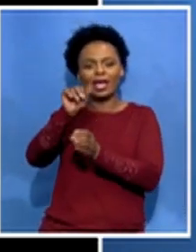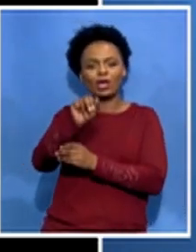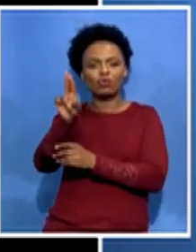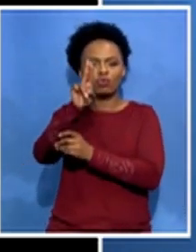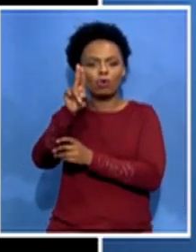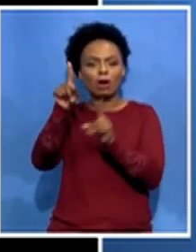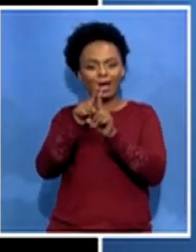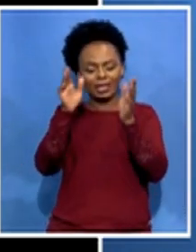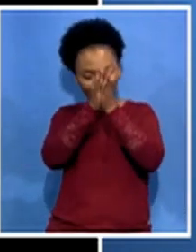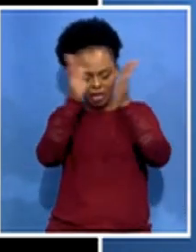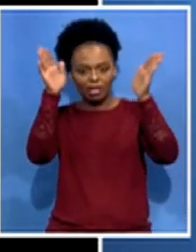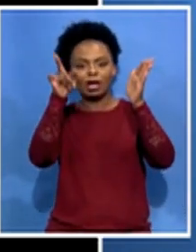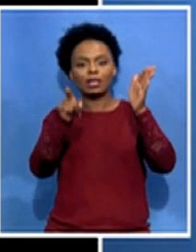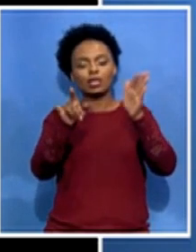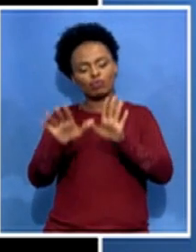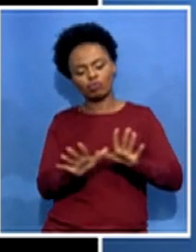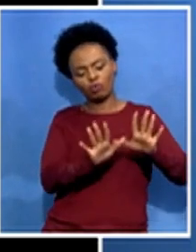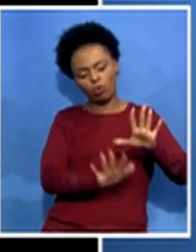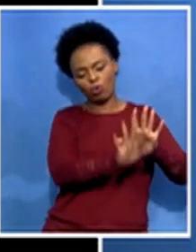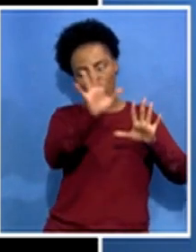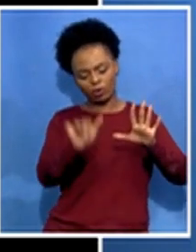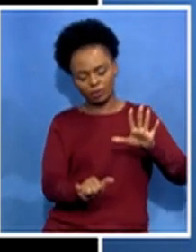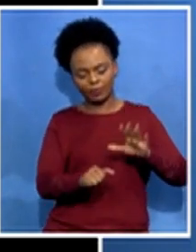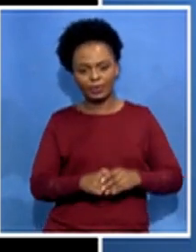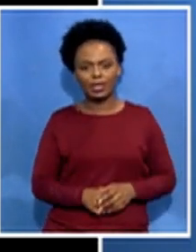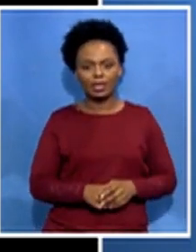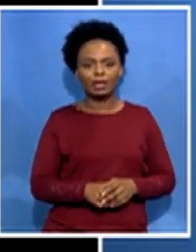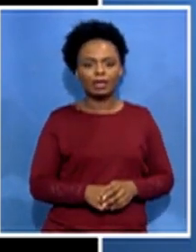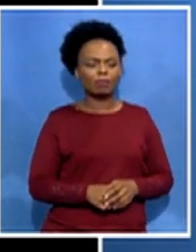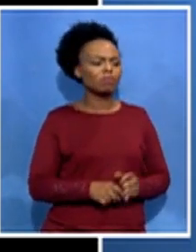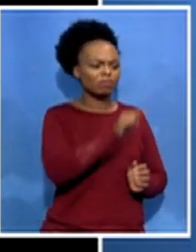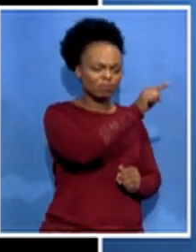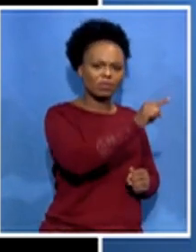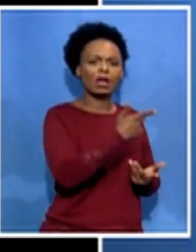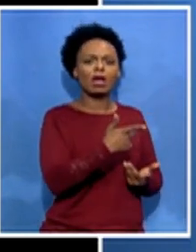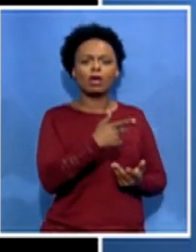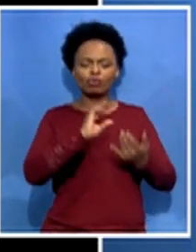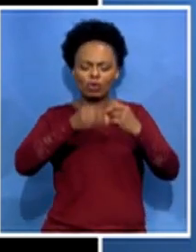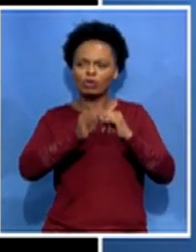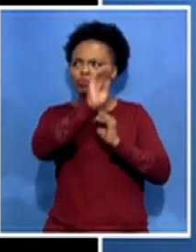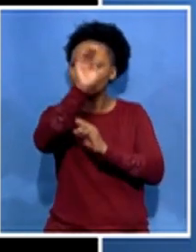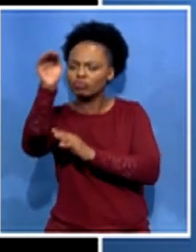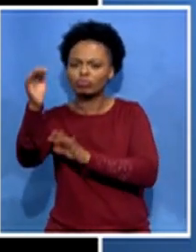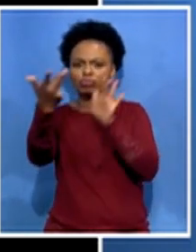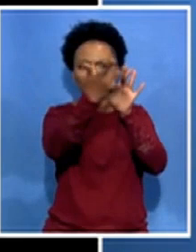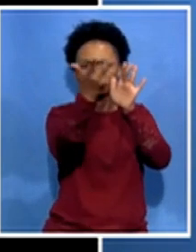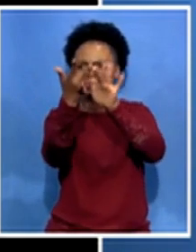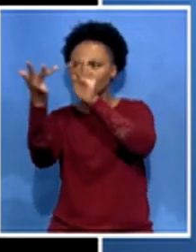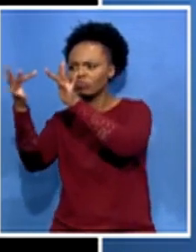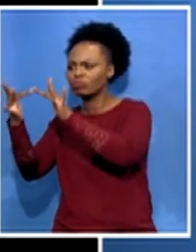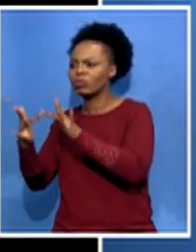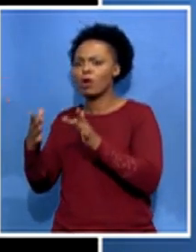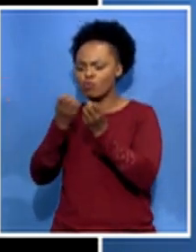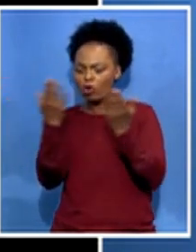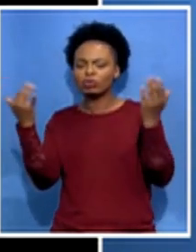country there's reached out to many countries you see even on in sports he has tried to uh develop